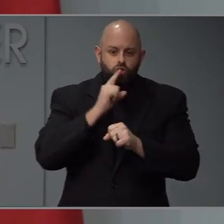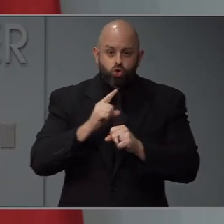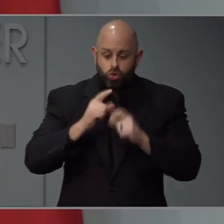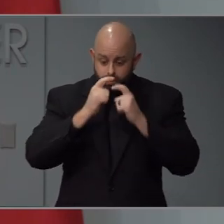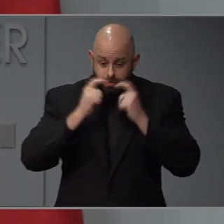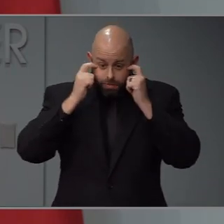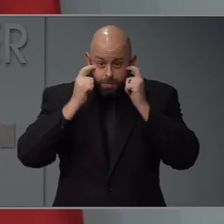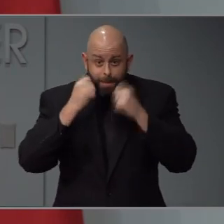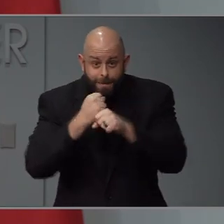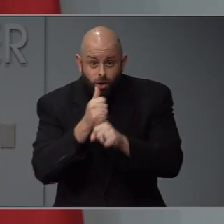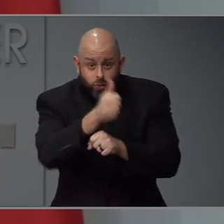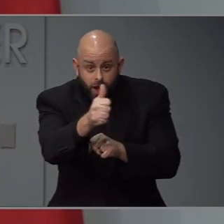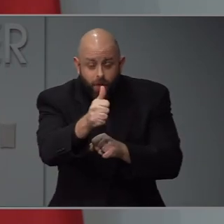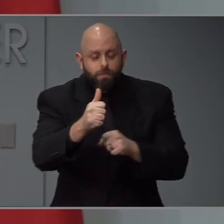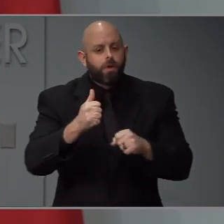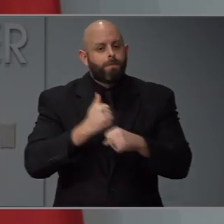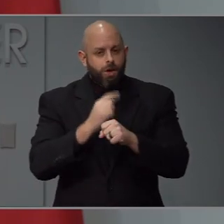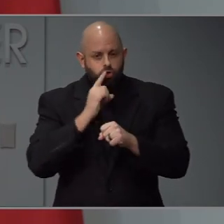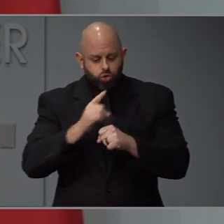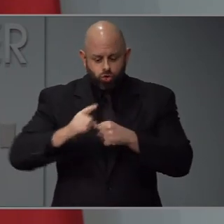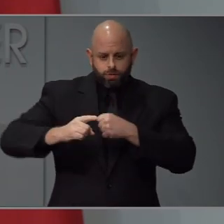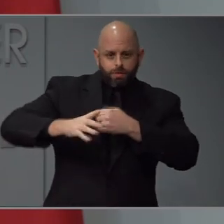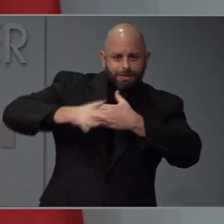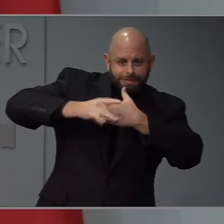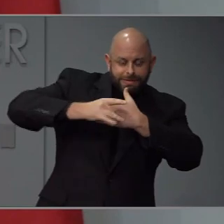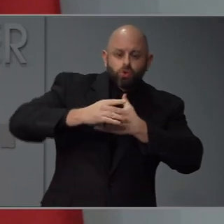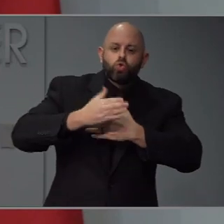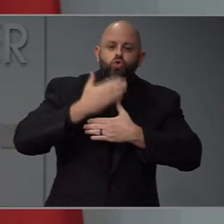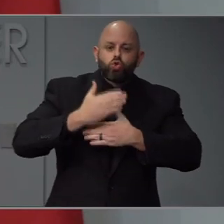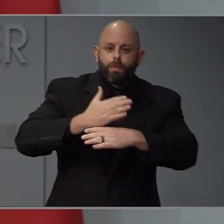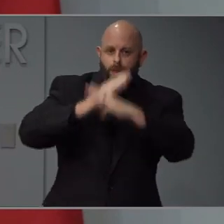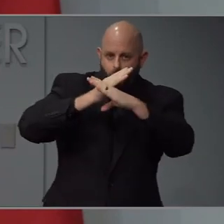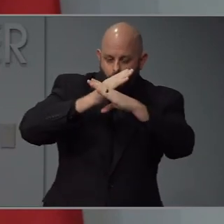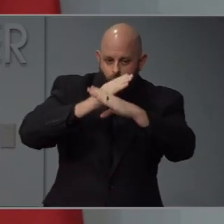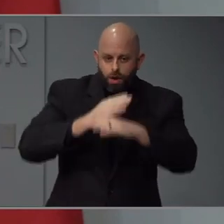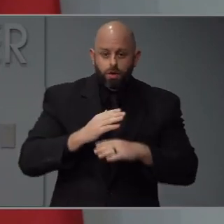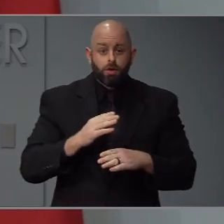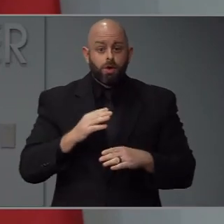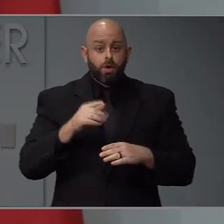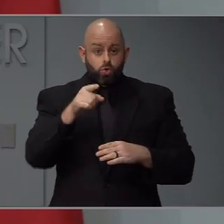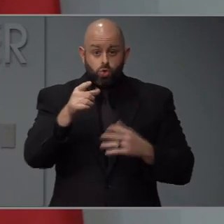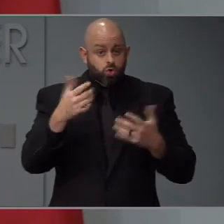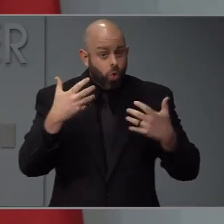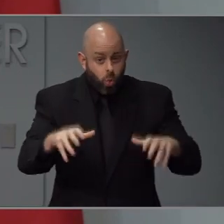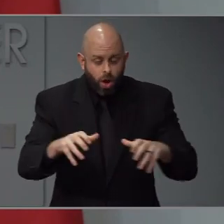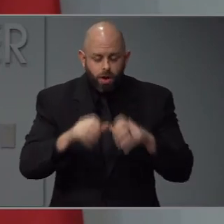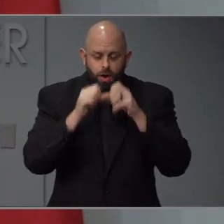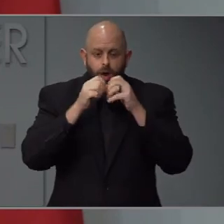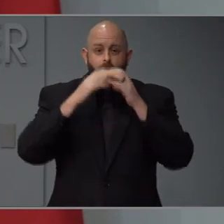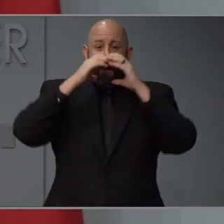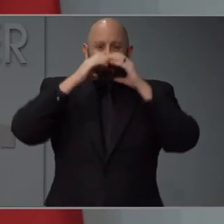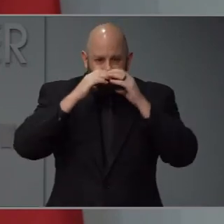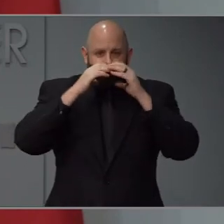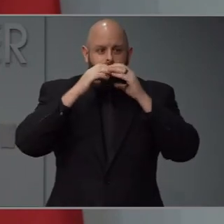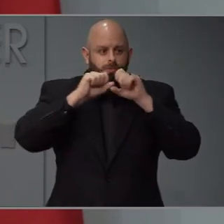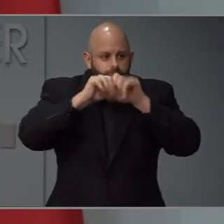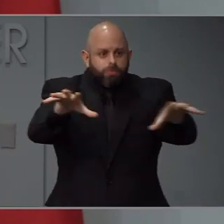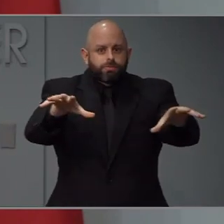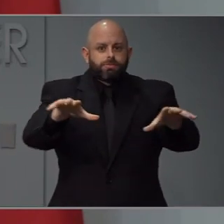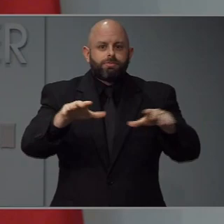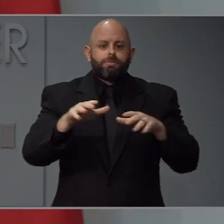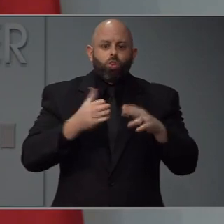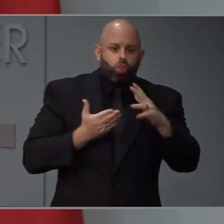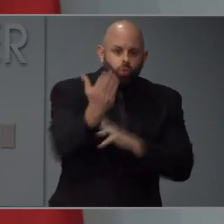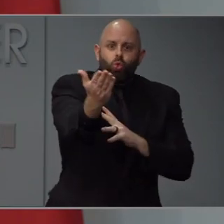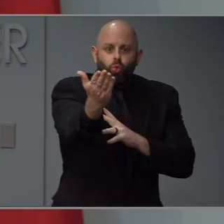your droplets from getting into the world. Again, masks are protecting the